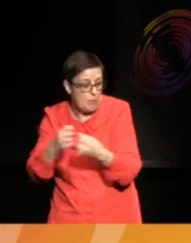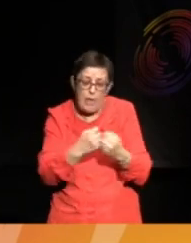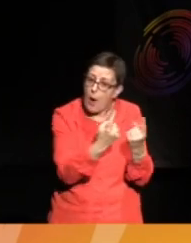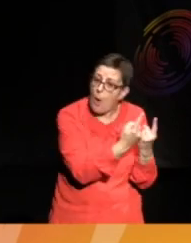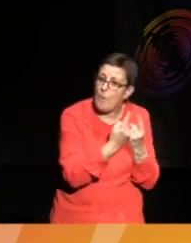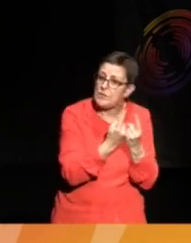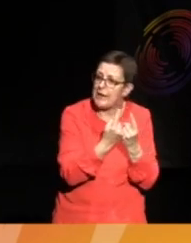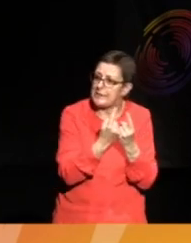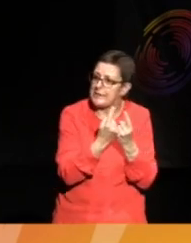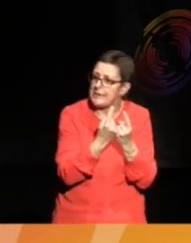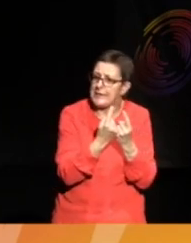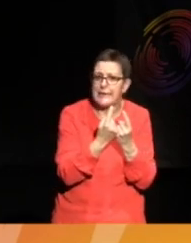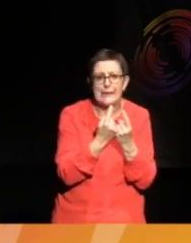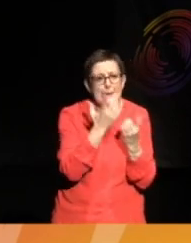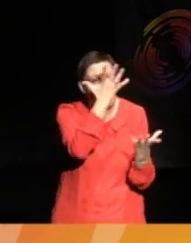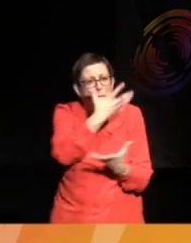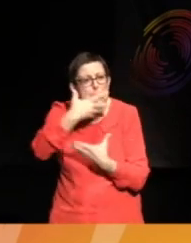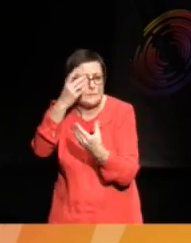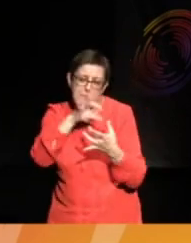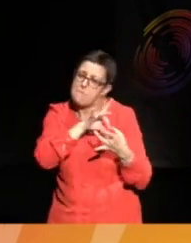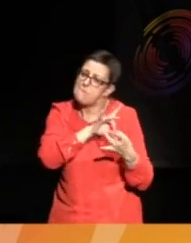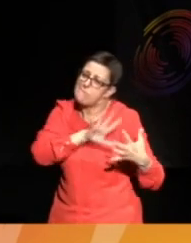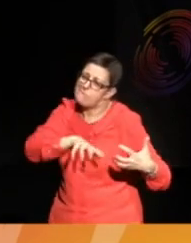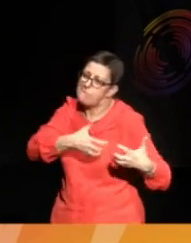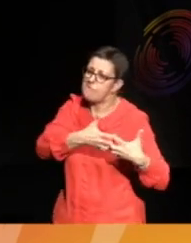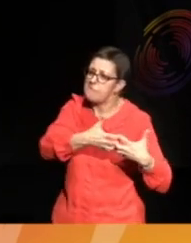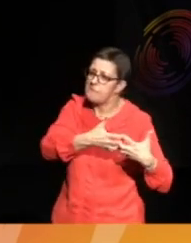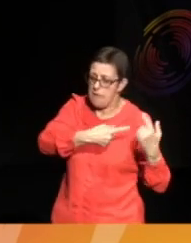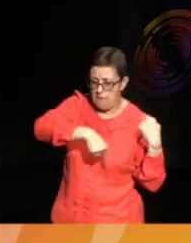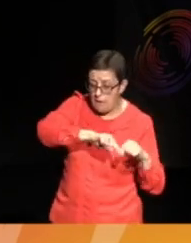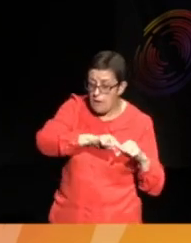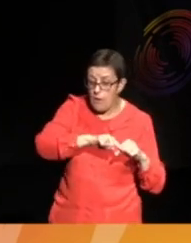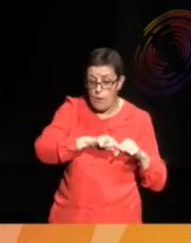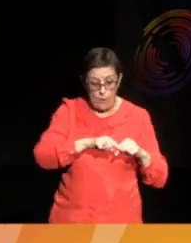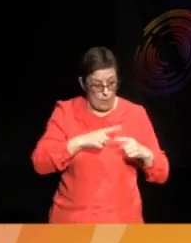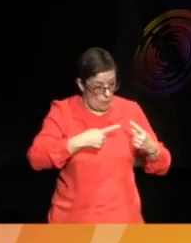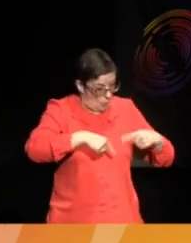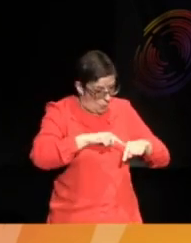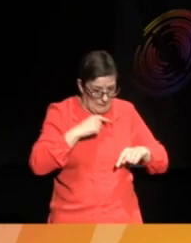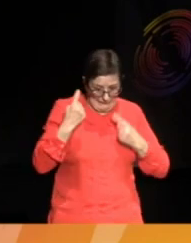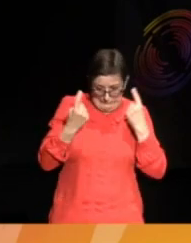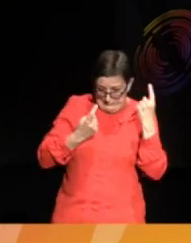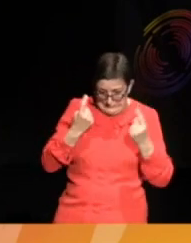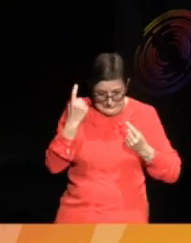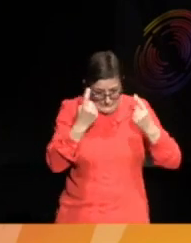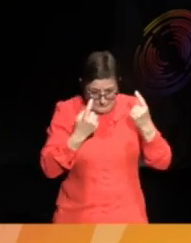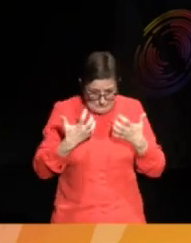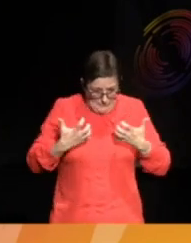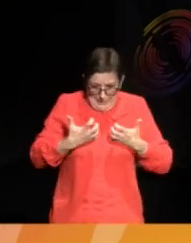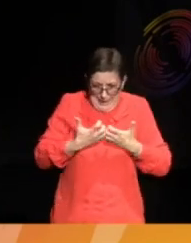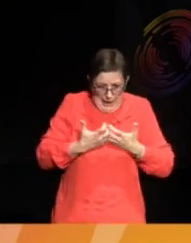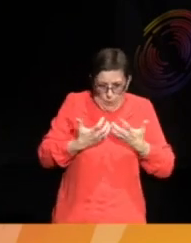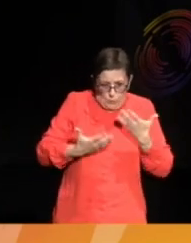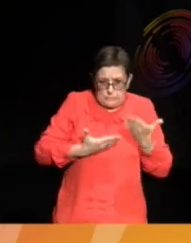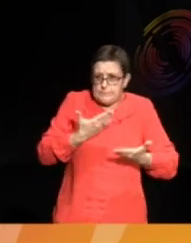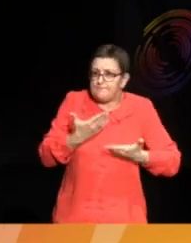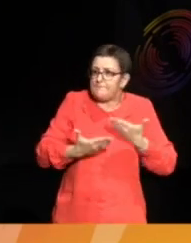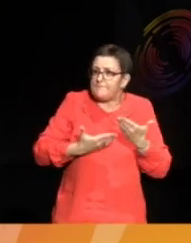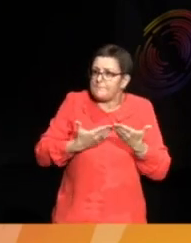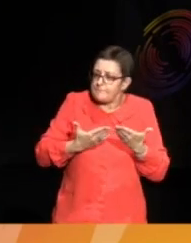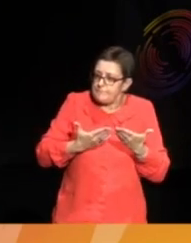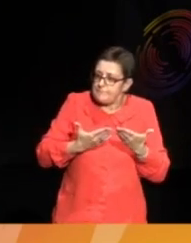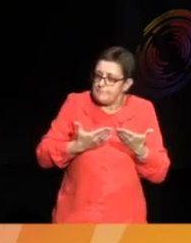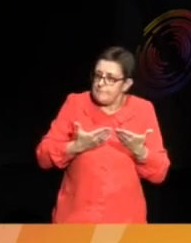it's embodied, and actually we are grappling with how do we find a way to